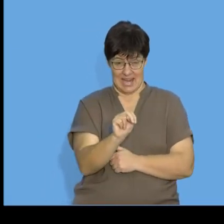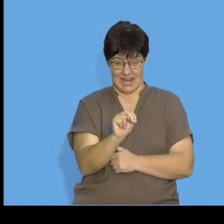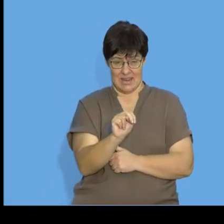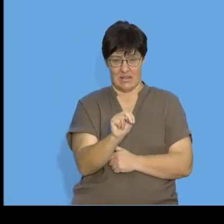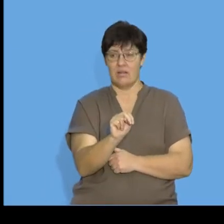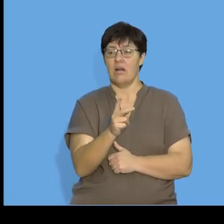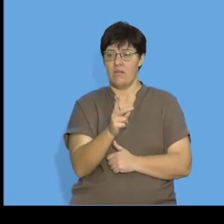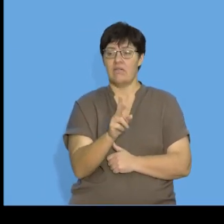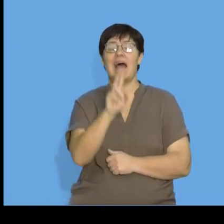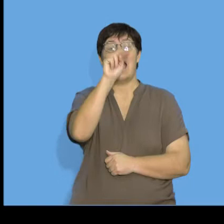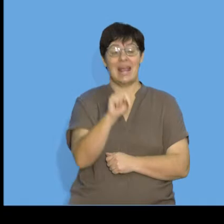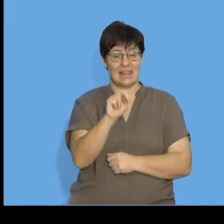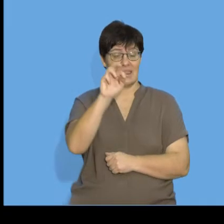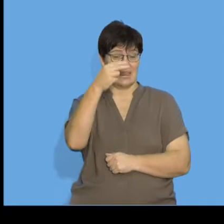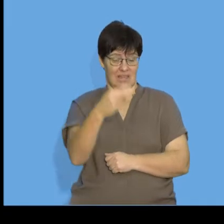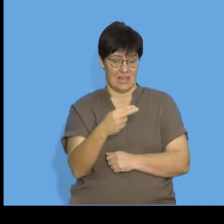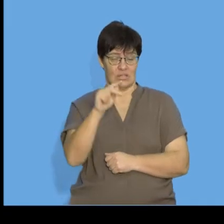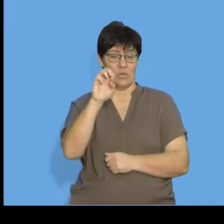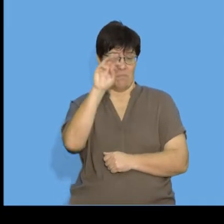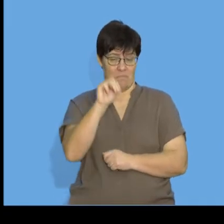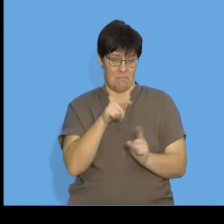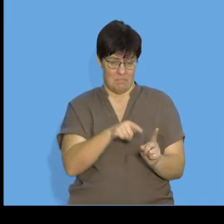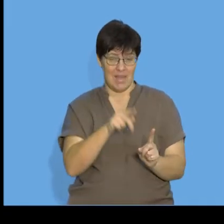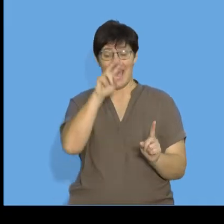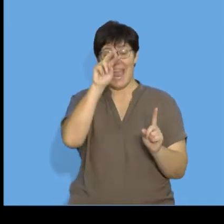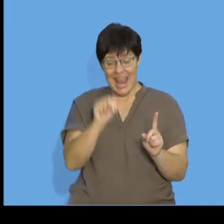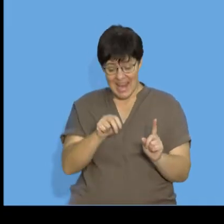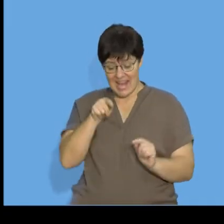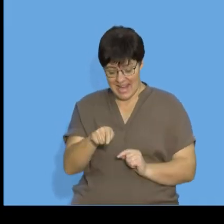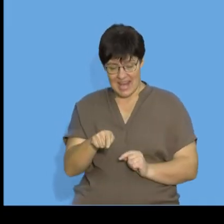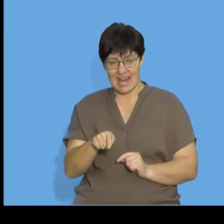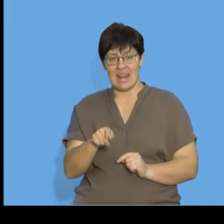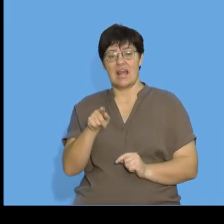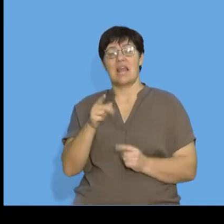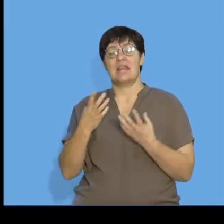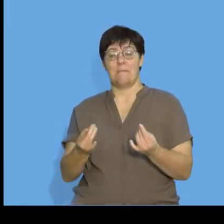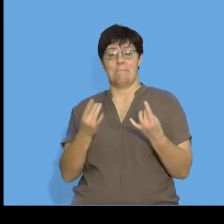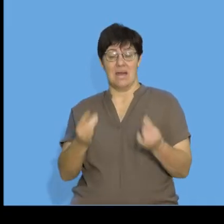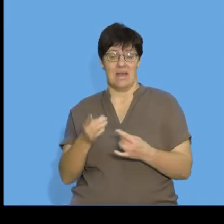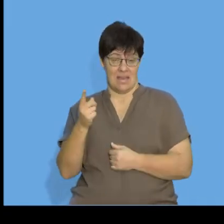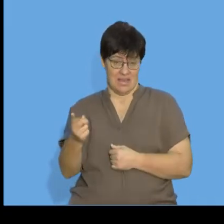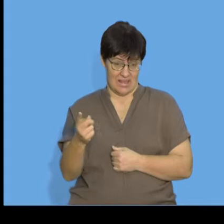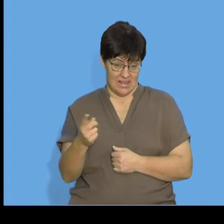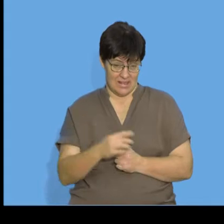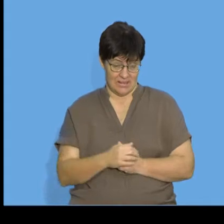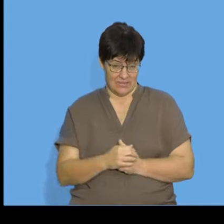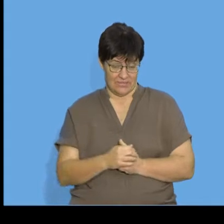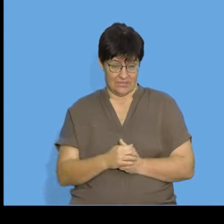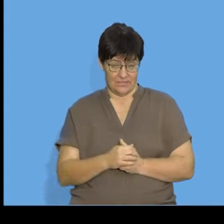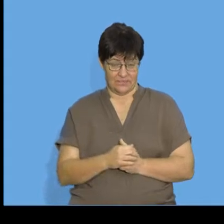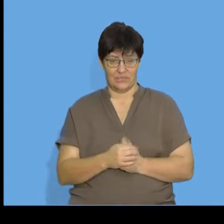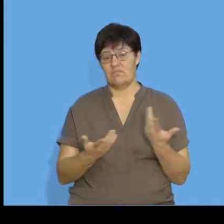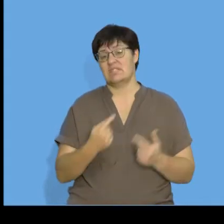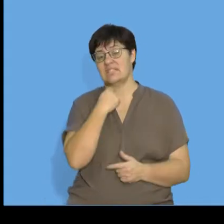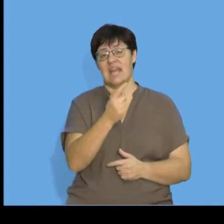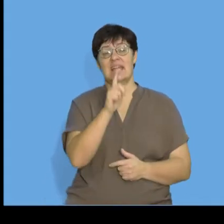nth term of the pattern, where n is the term number. So, if I say